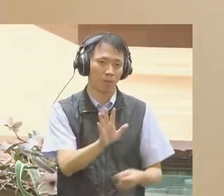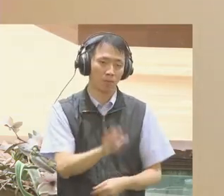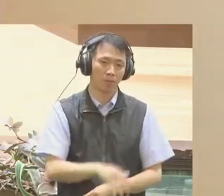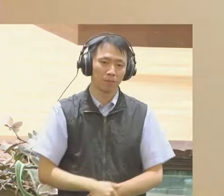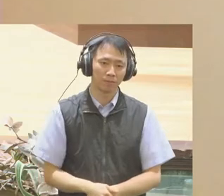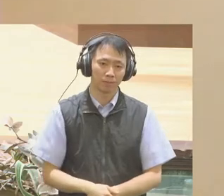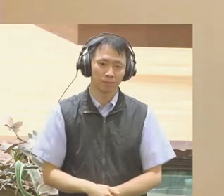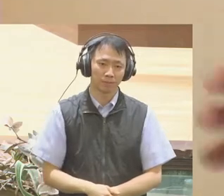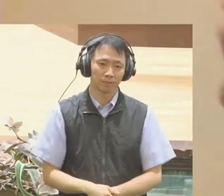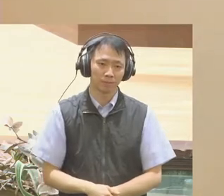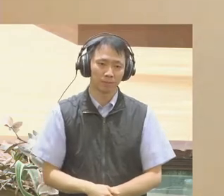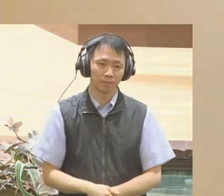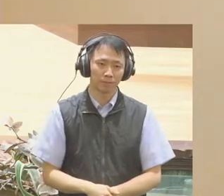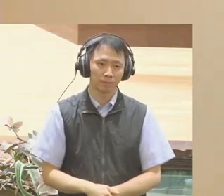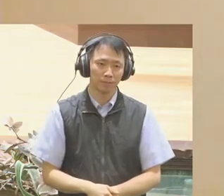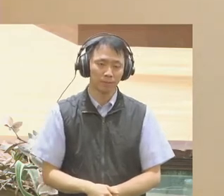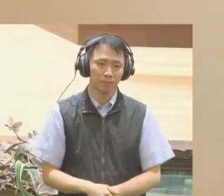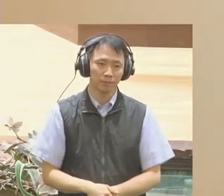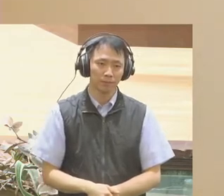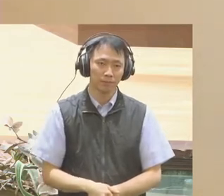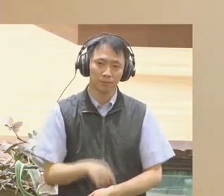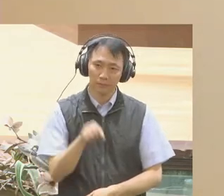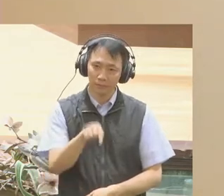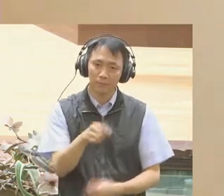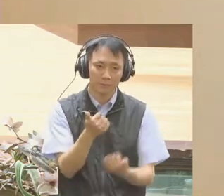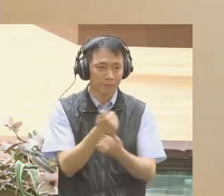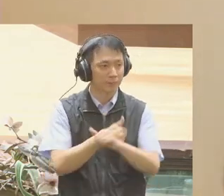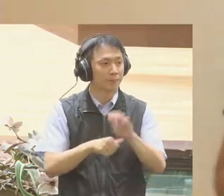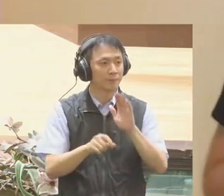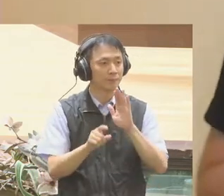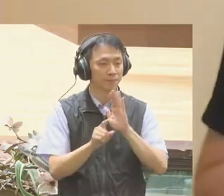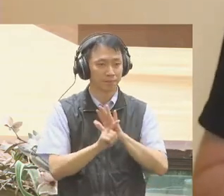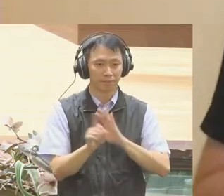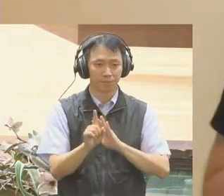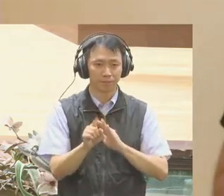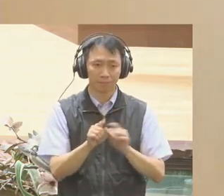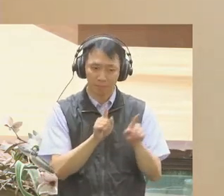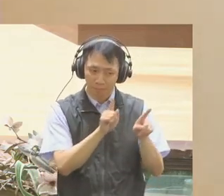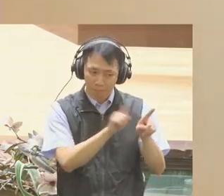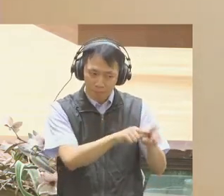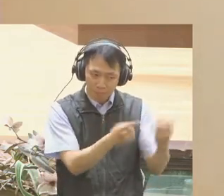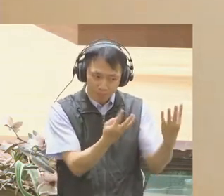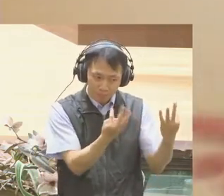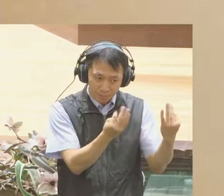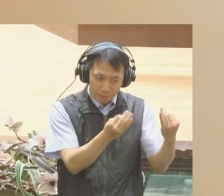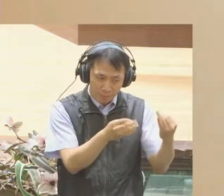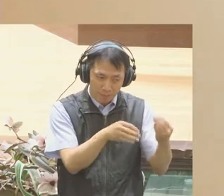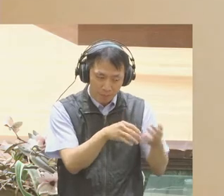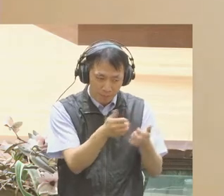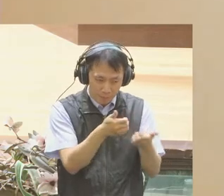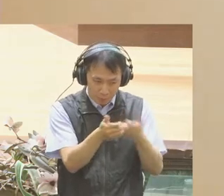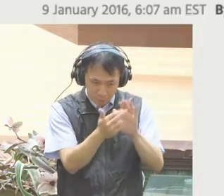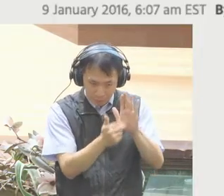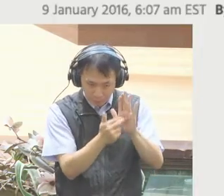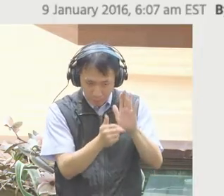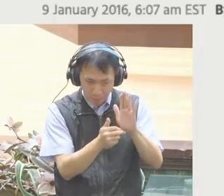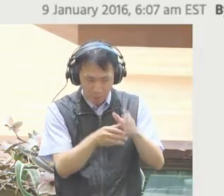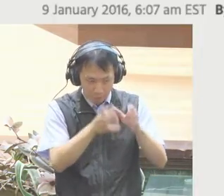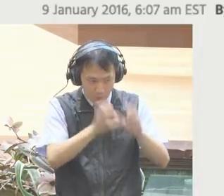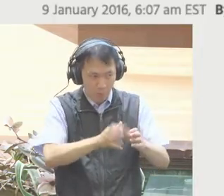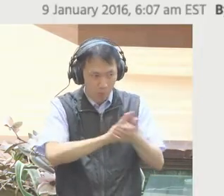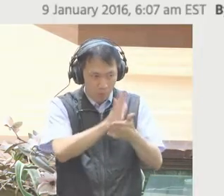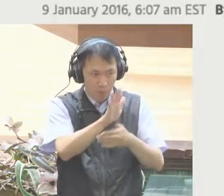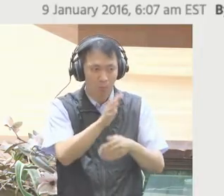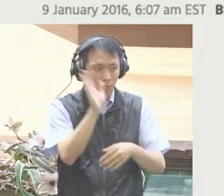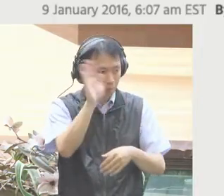The result of these data analyses that Netflix did are categories far more niche than the one-dimensional flatland of comedy and drama. In fact, Netflix